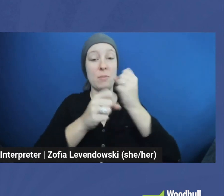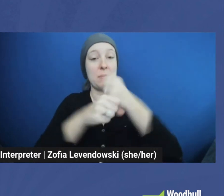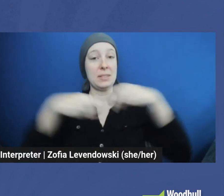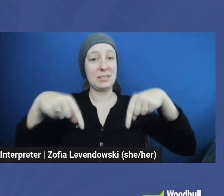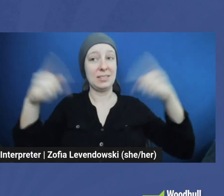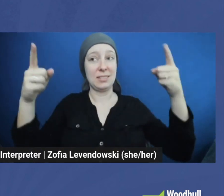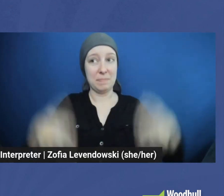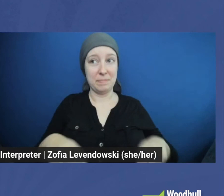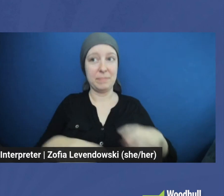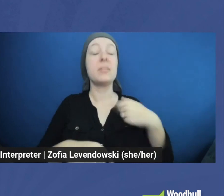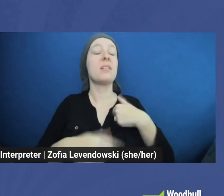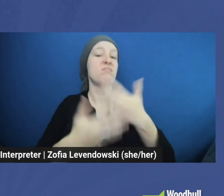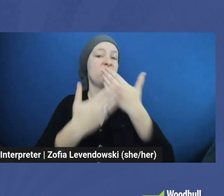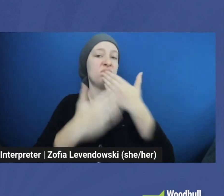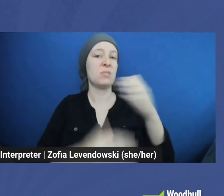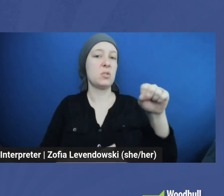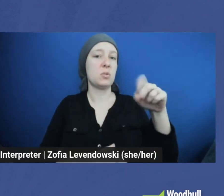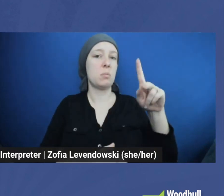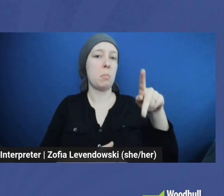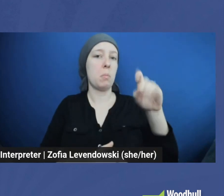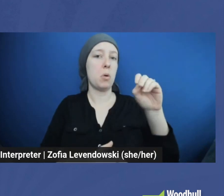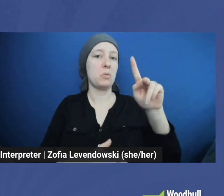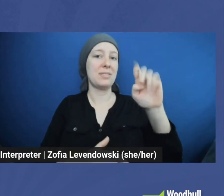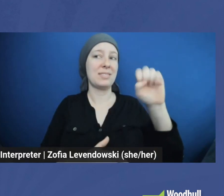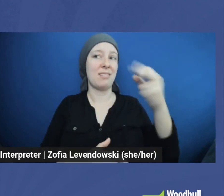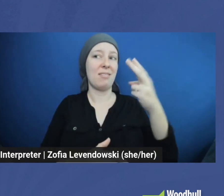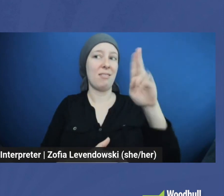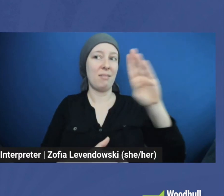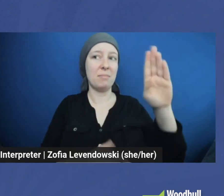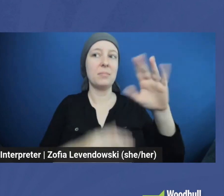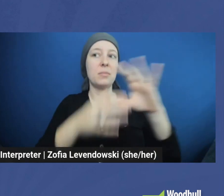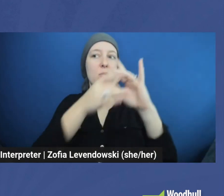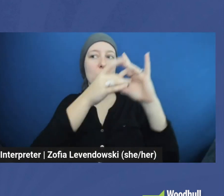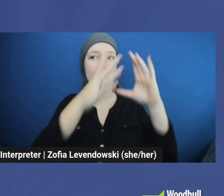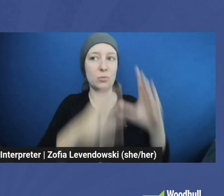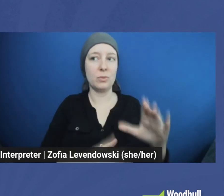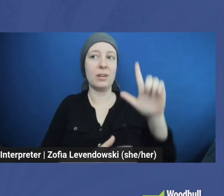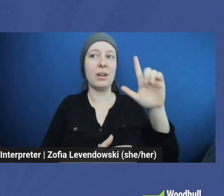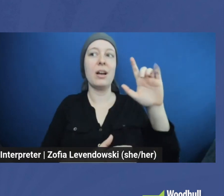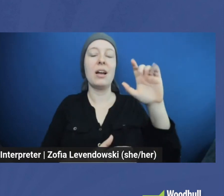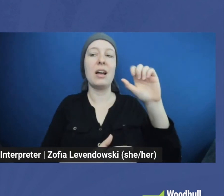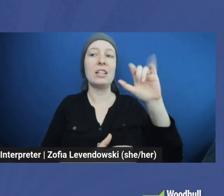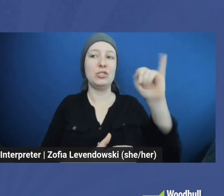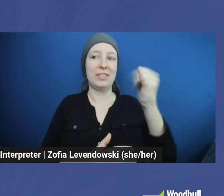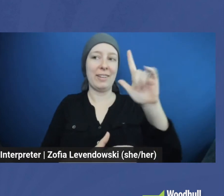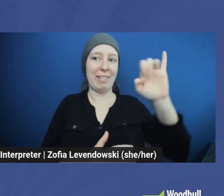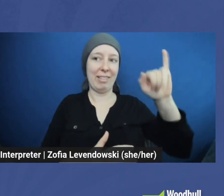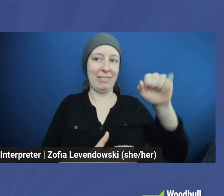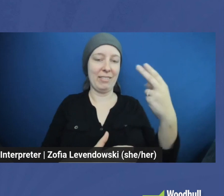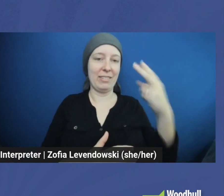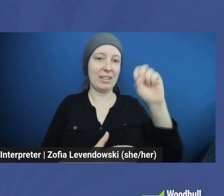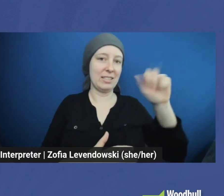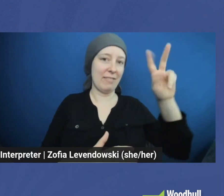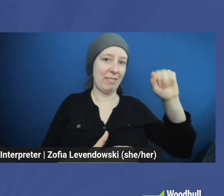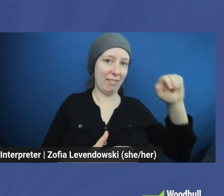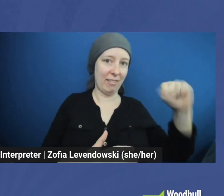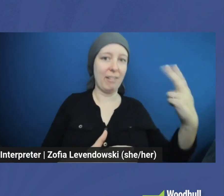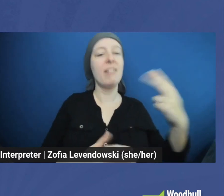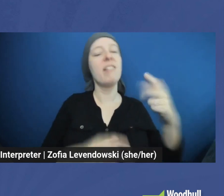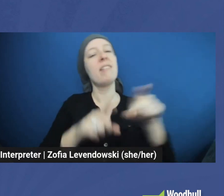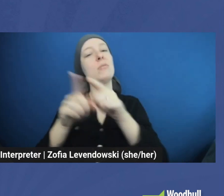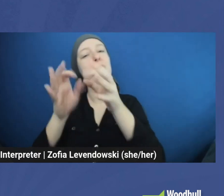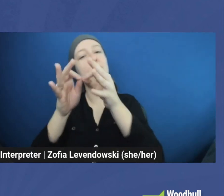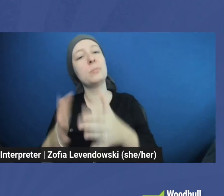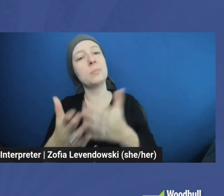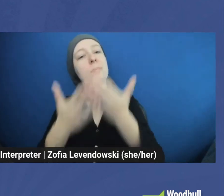Spokes Hub coordinator colleagues, Moses, Jaylee, and Savannah, and the interpreters who made this possible. And for those of you watching at home,